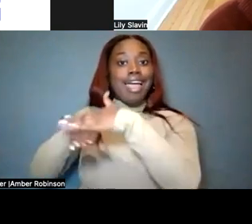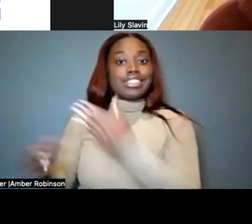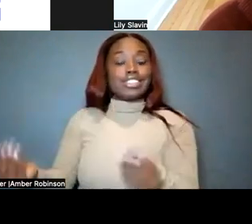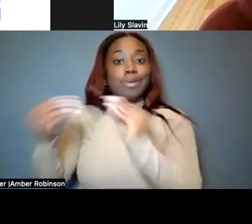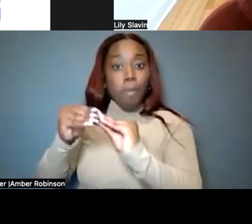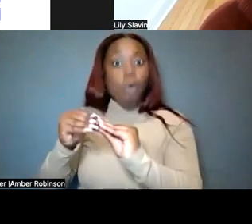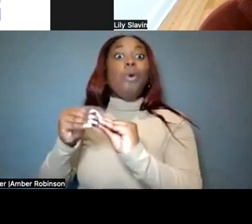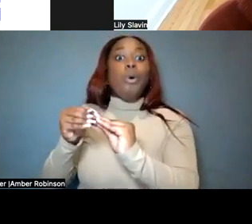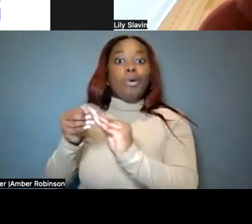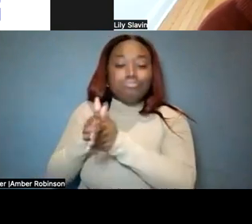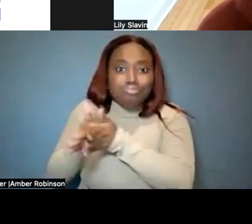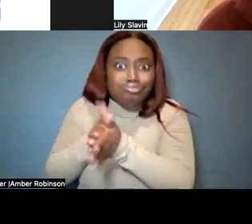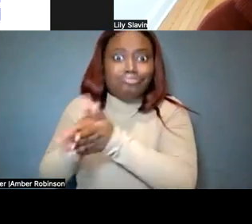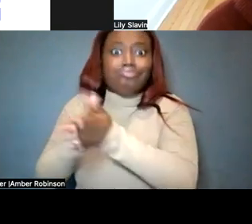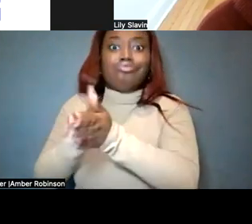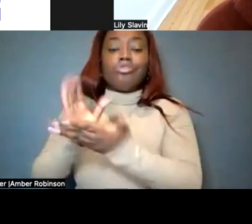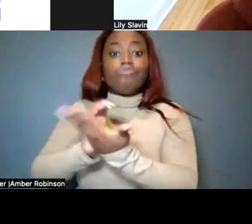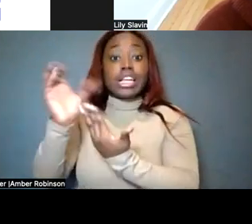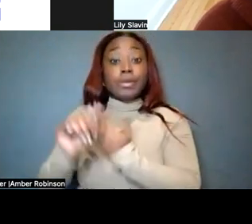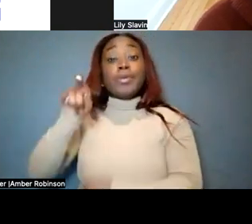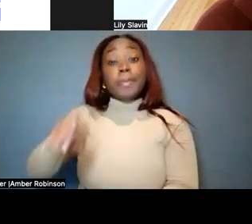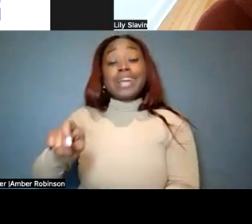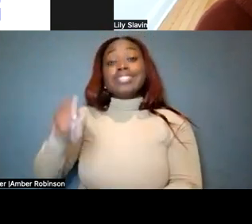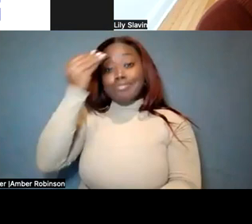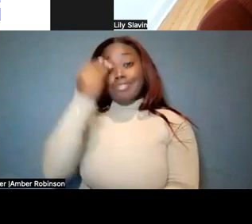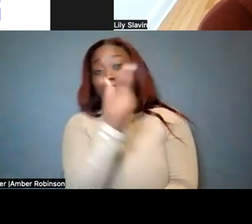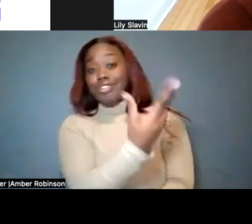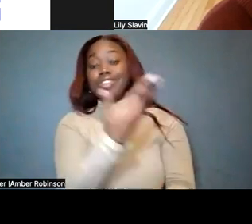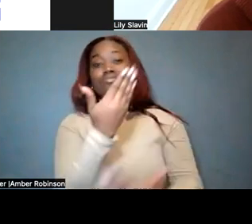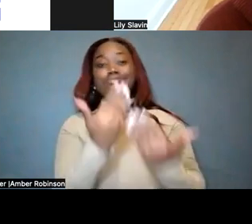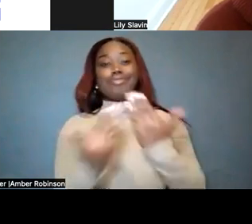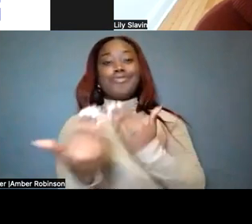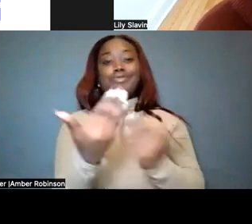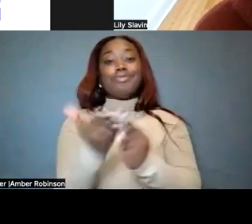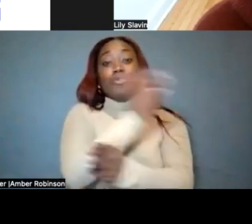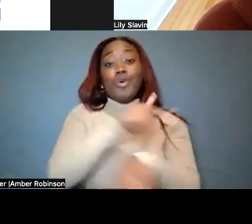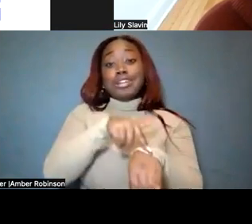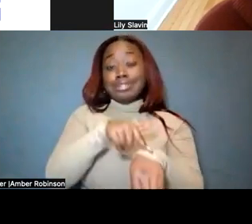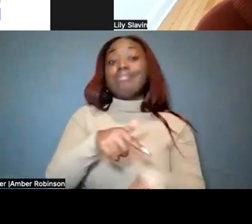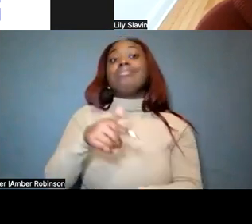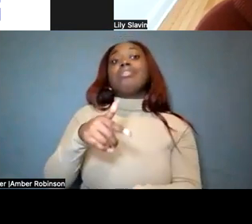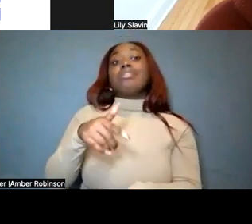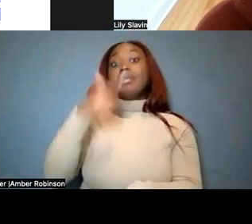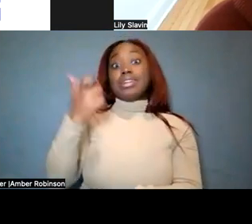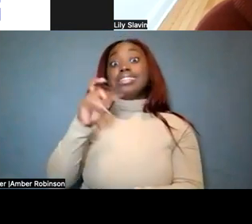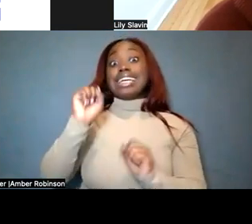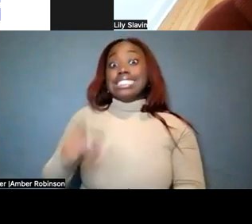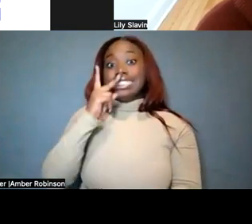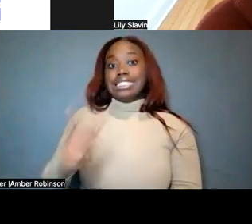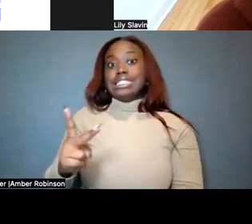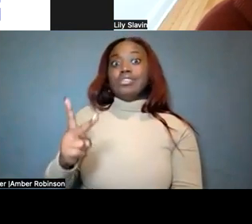curriculum, you're going to have to tell them ahead of time in private, not in front of people, because I can see people being very reactionary.